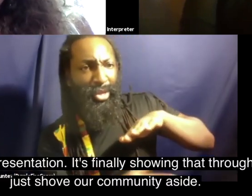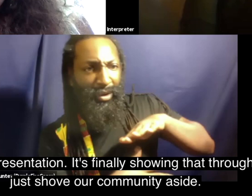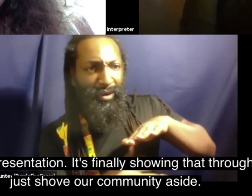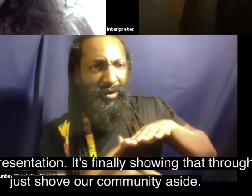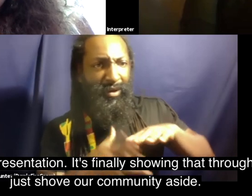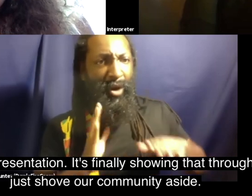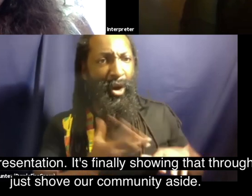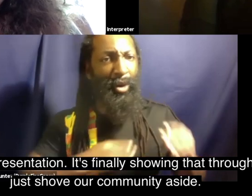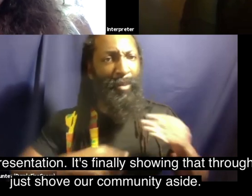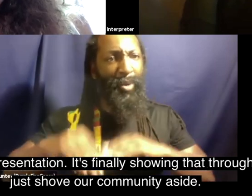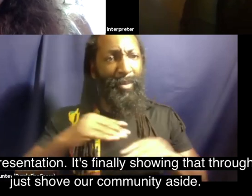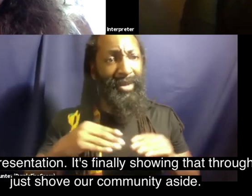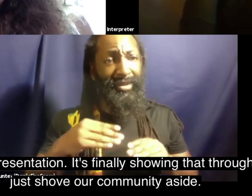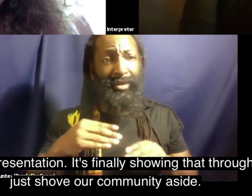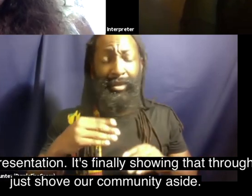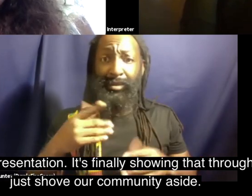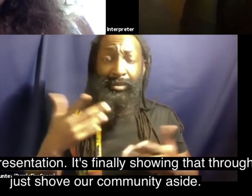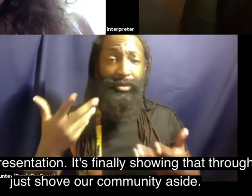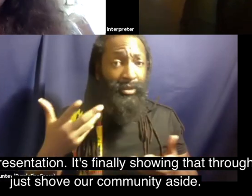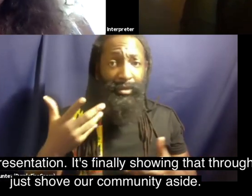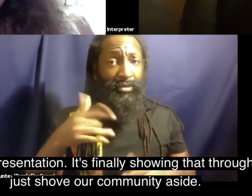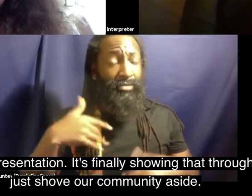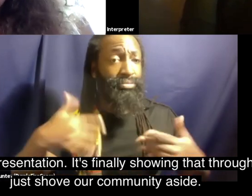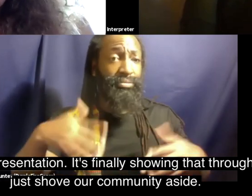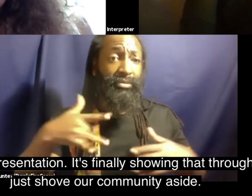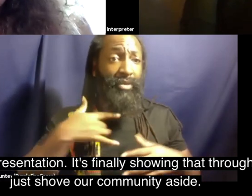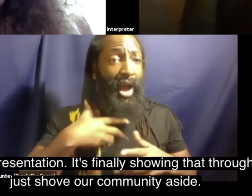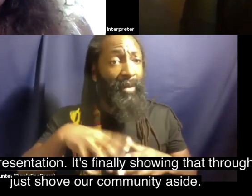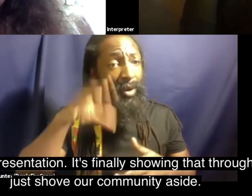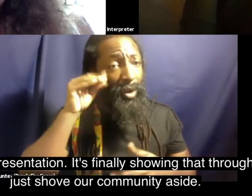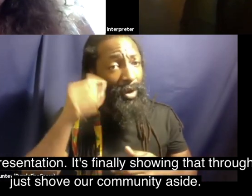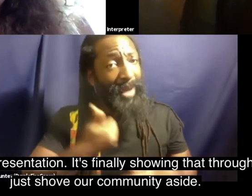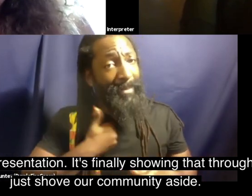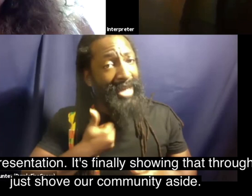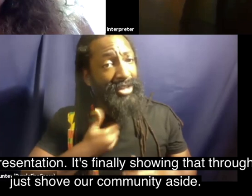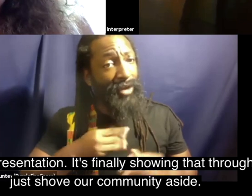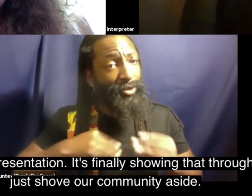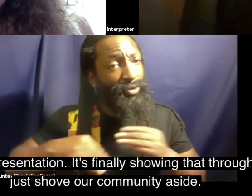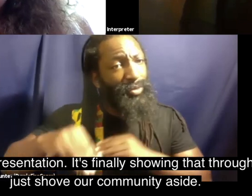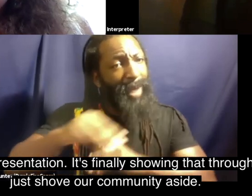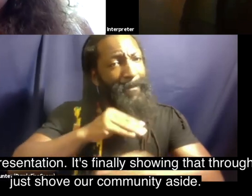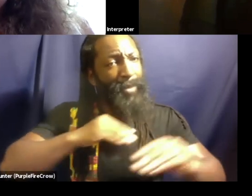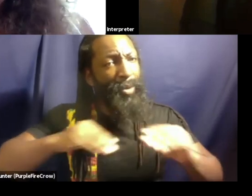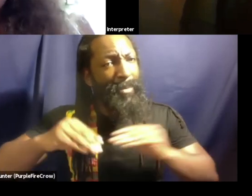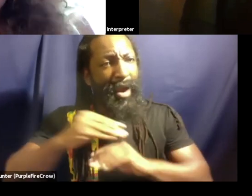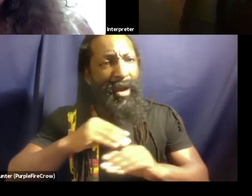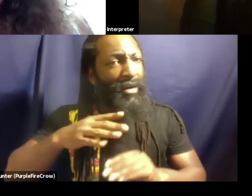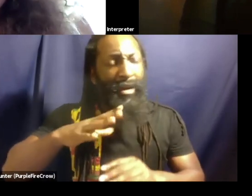what a representation um it's finally showing that through movements we cannot just shove our community aside